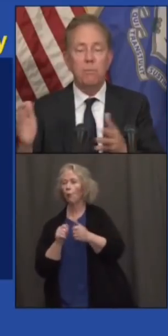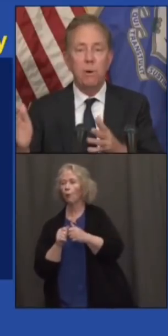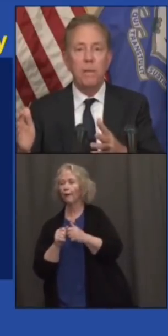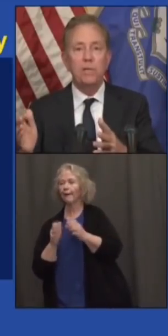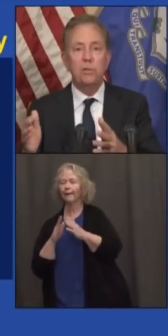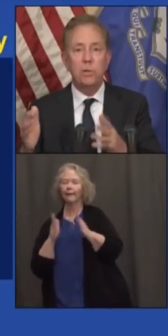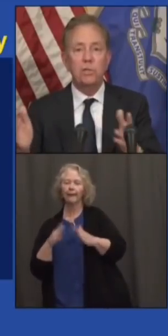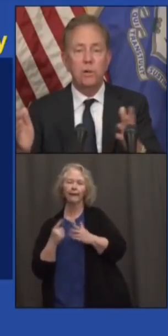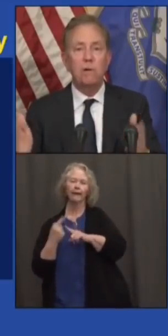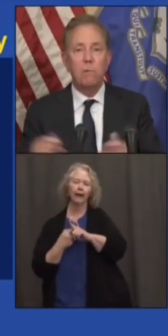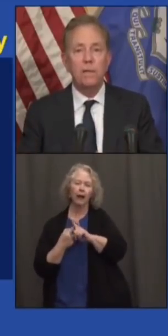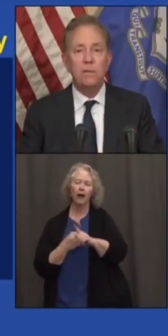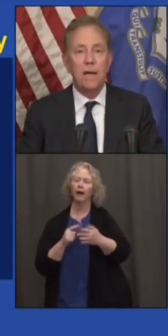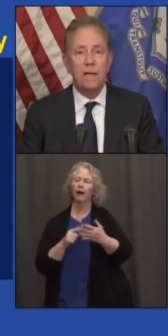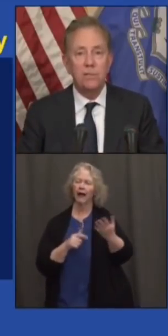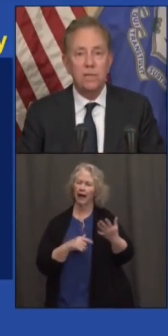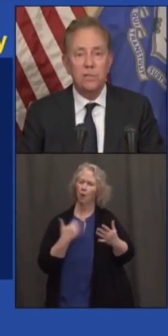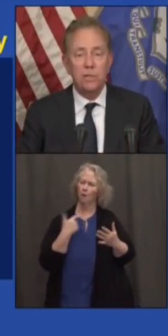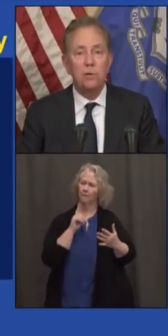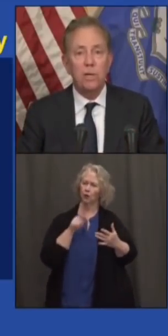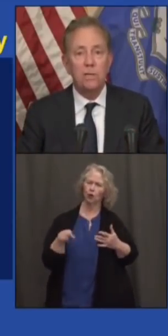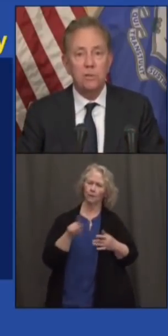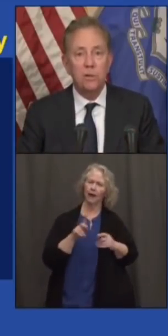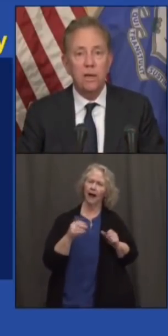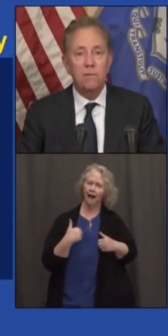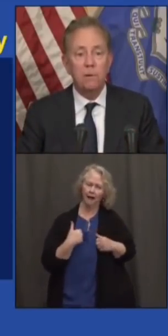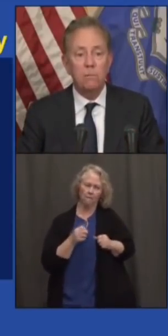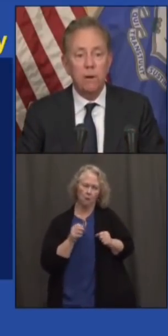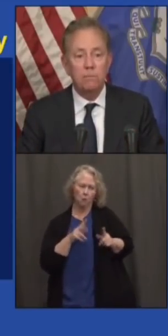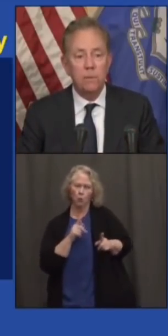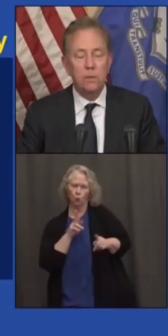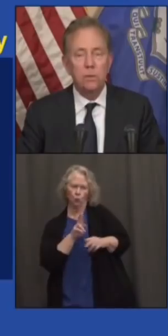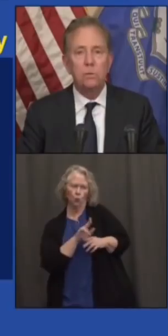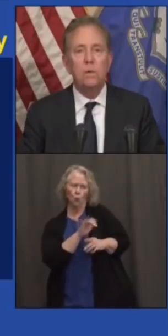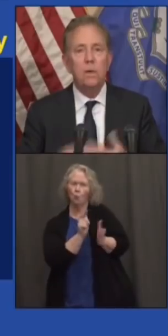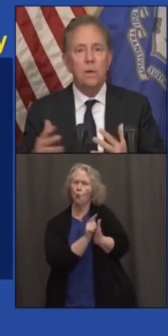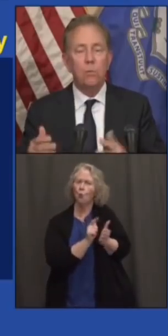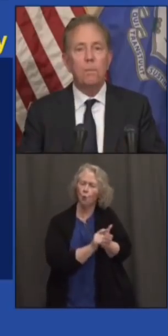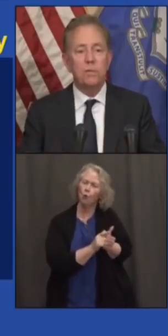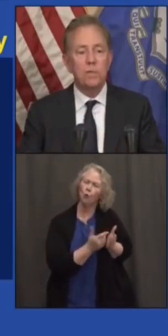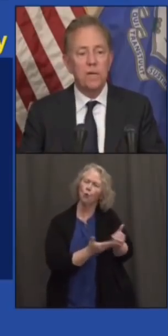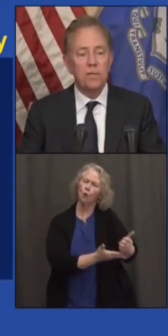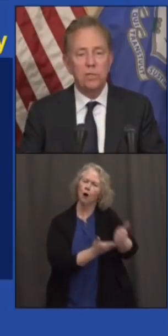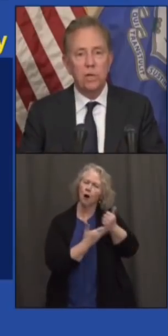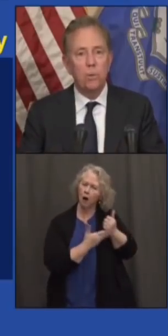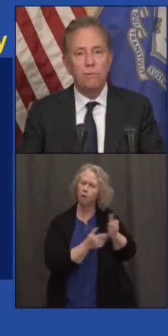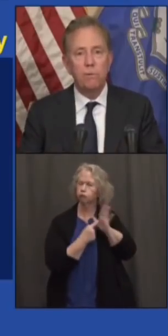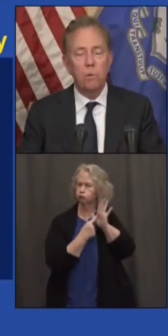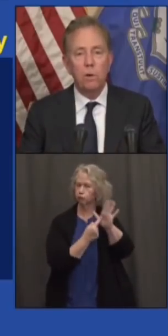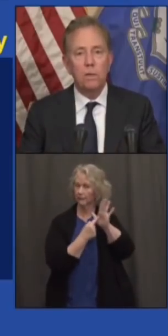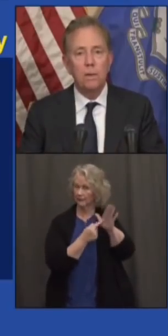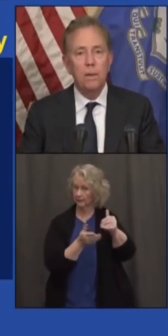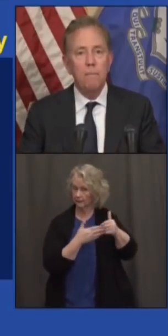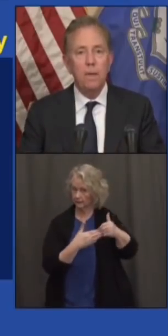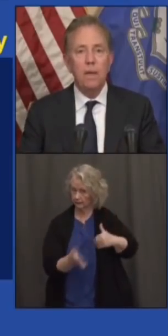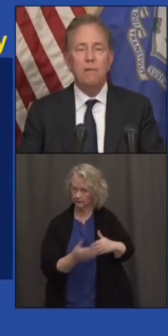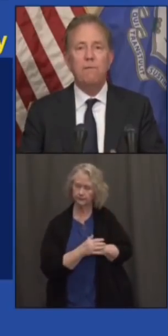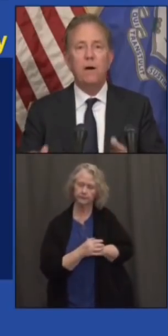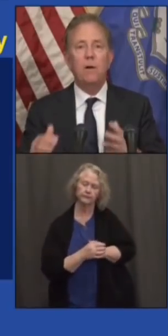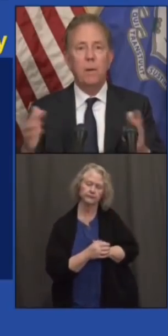and we're going make sure that you have right to access that you need so you have a good representation going forward.